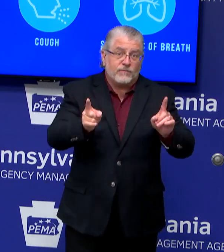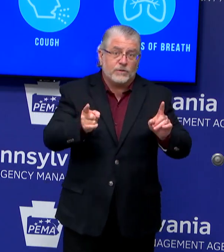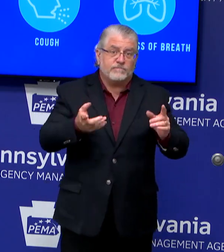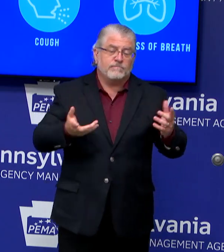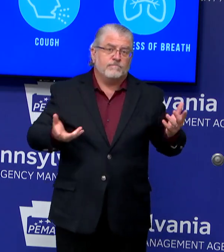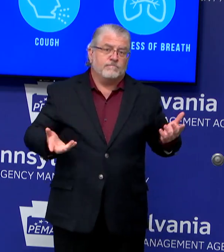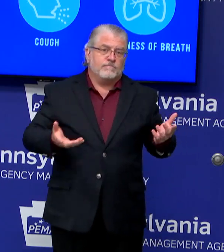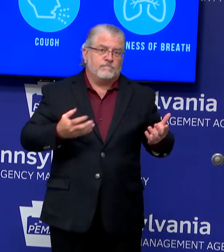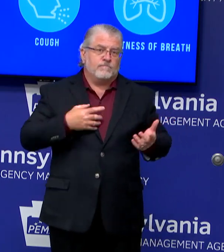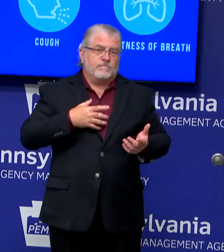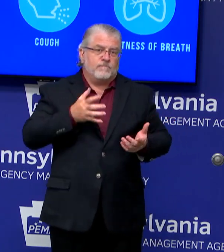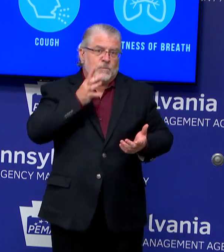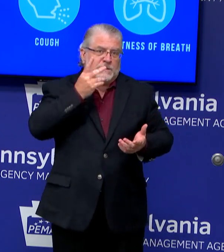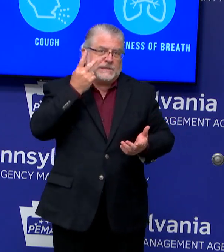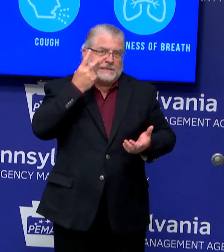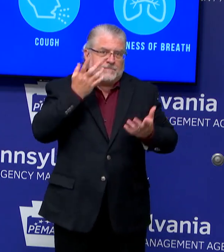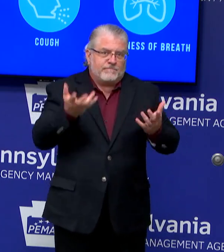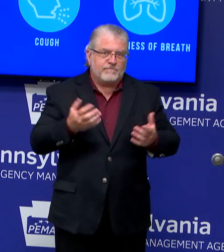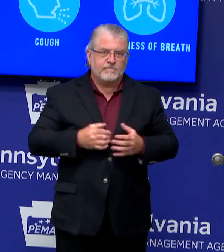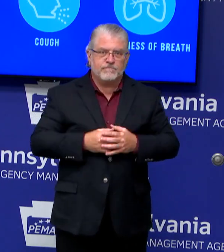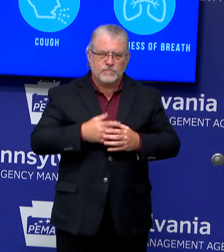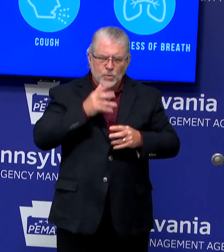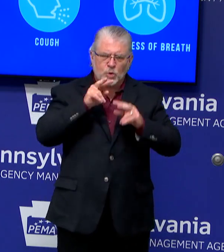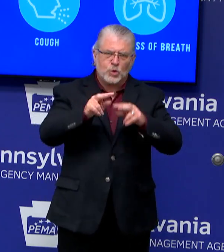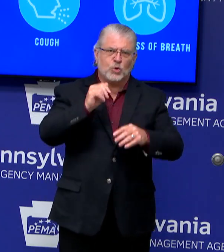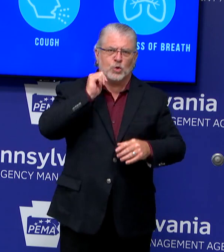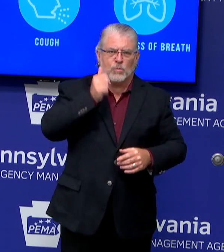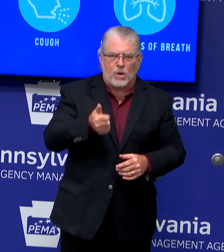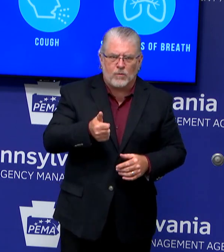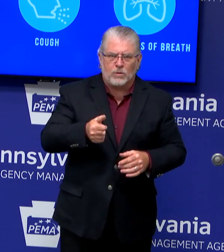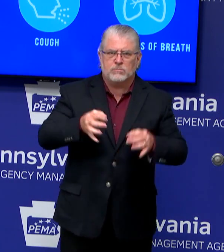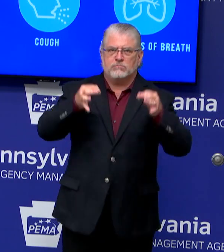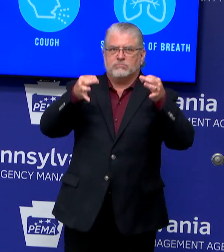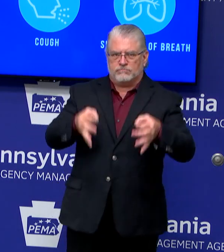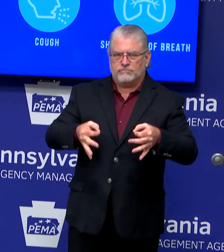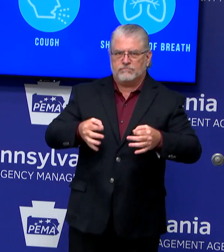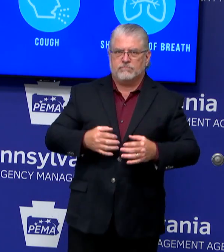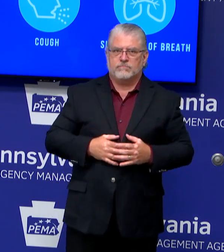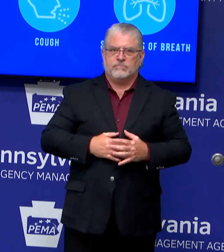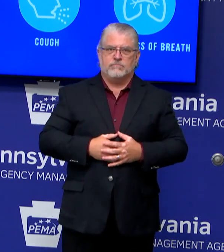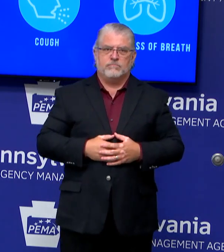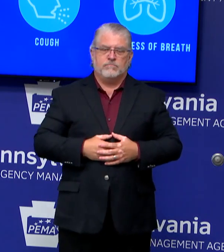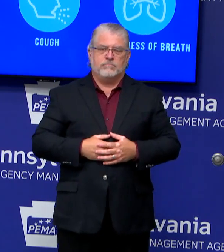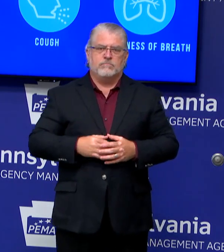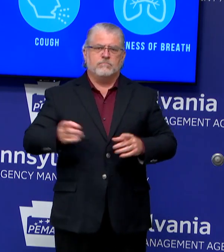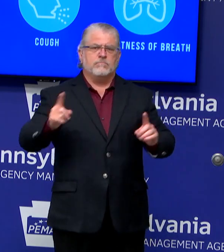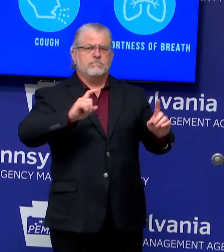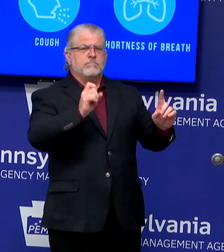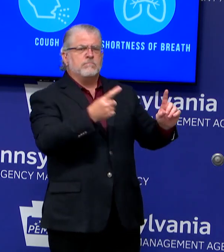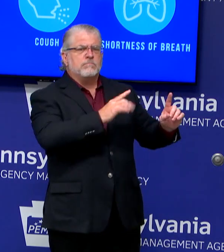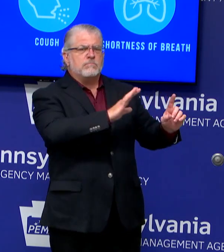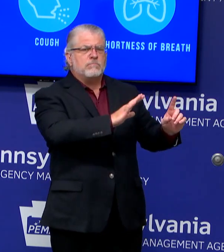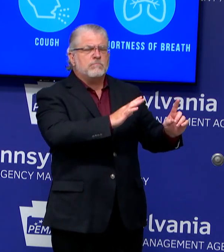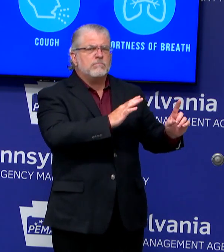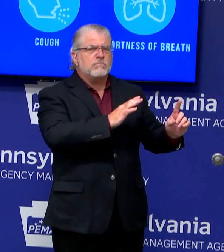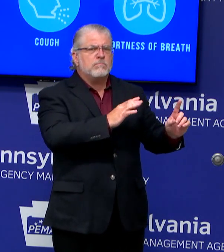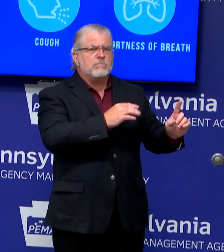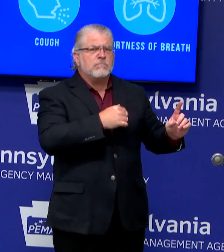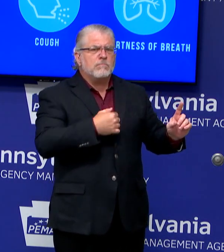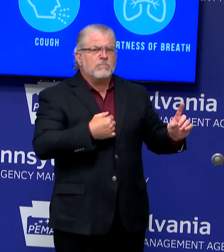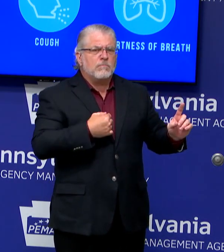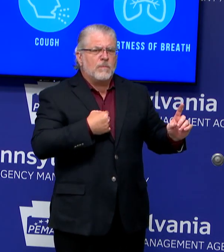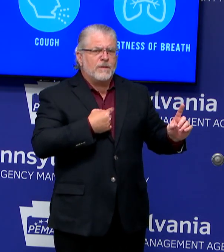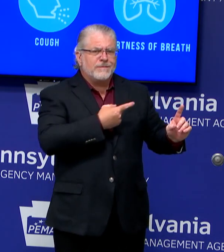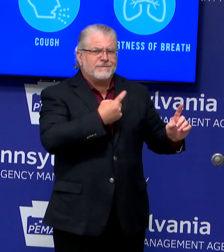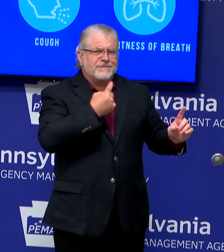today. But we're going to look at it tomorrow, and then we'll make our decisions. I guess their main argument is that they're kind of being punished for not having